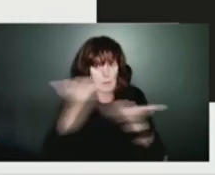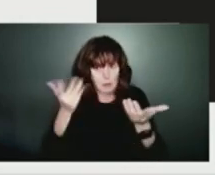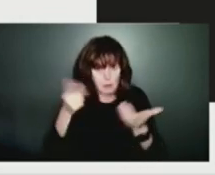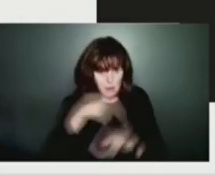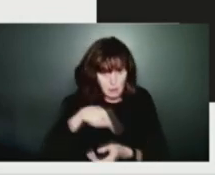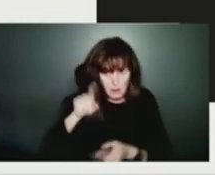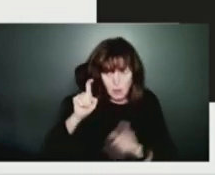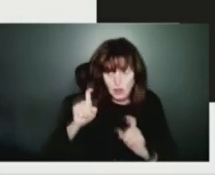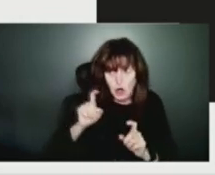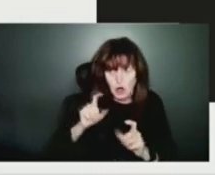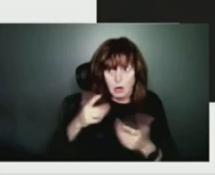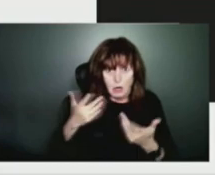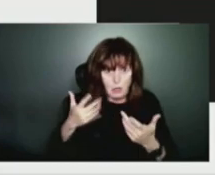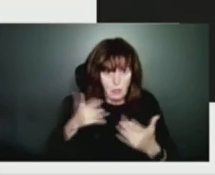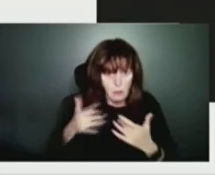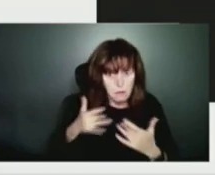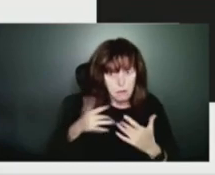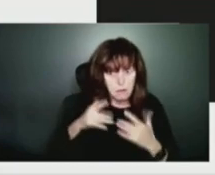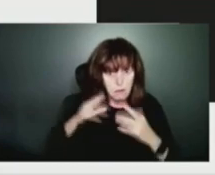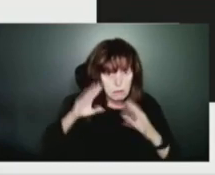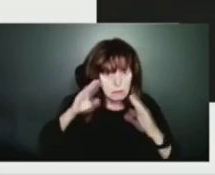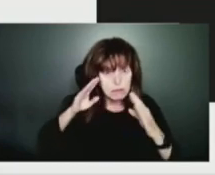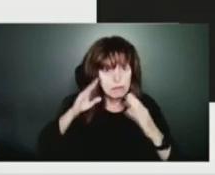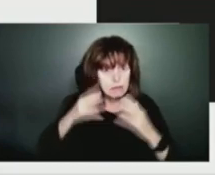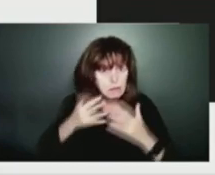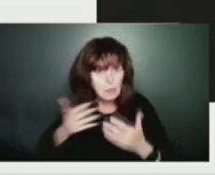sense as to what to expect from this storm?